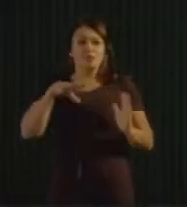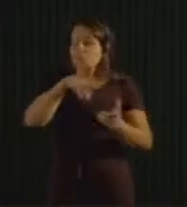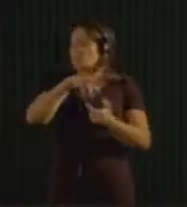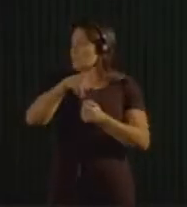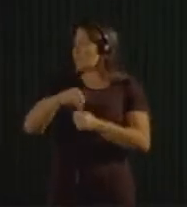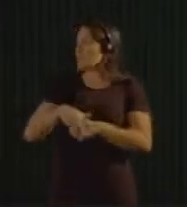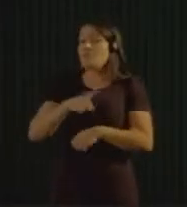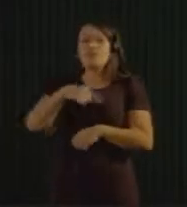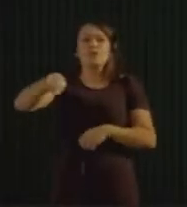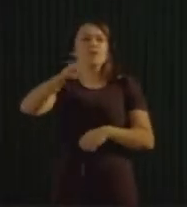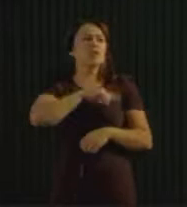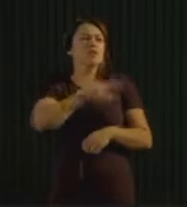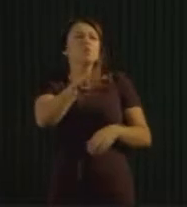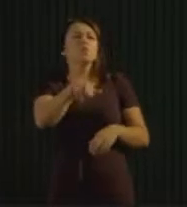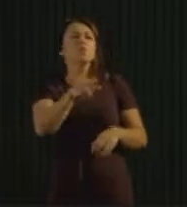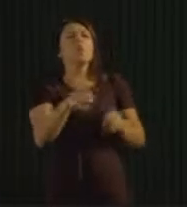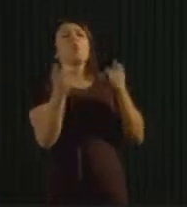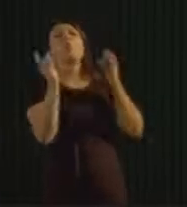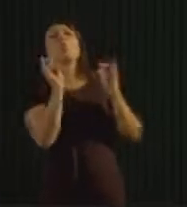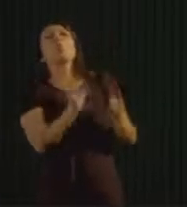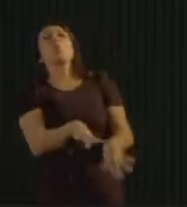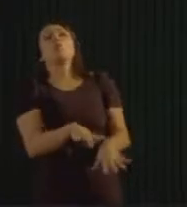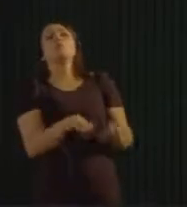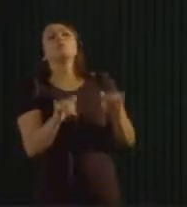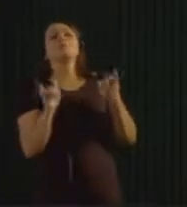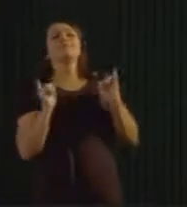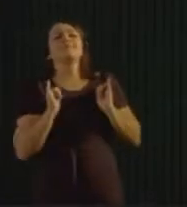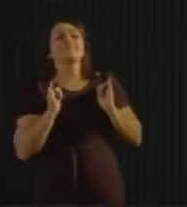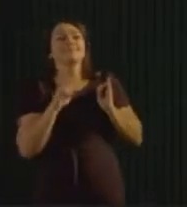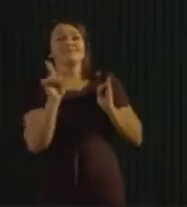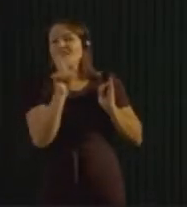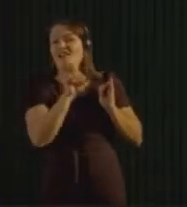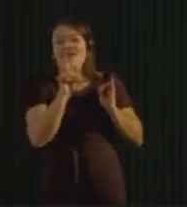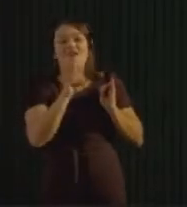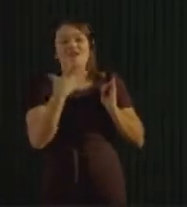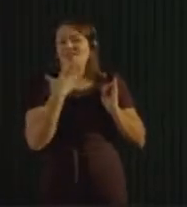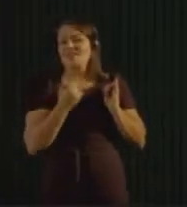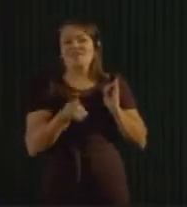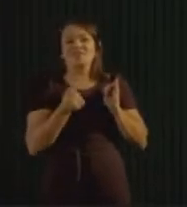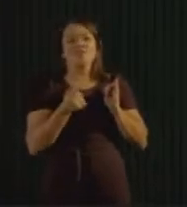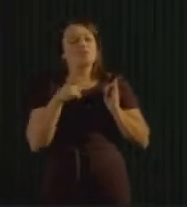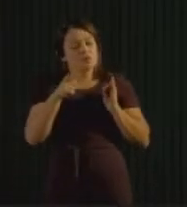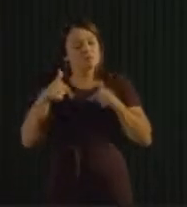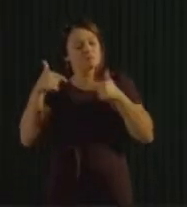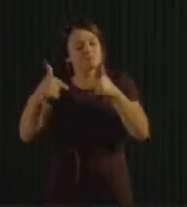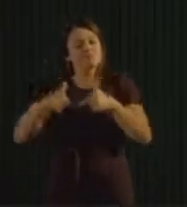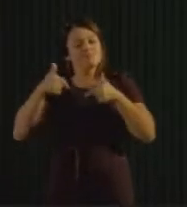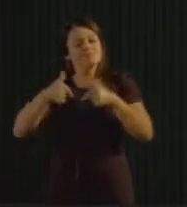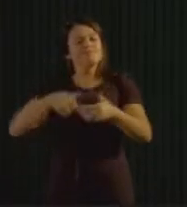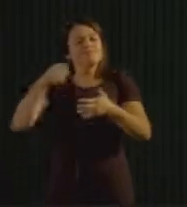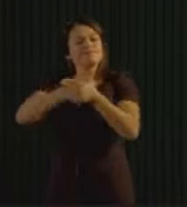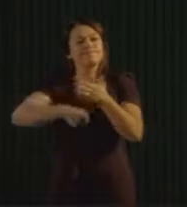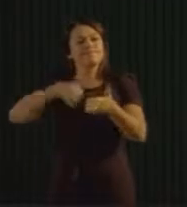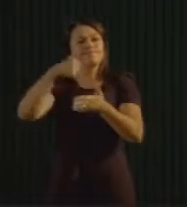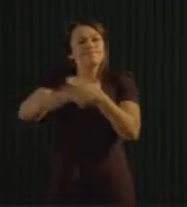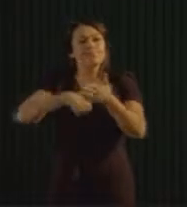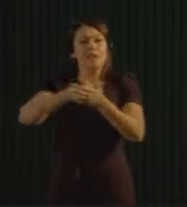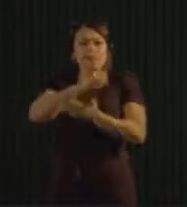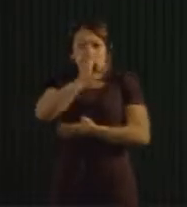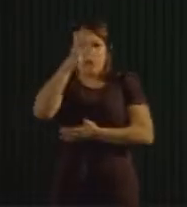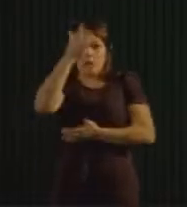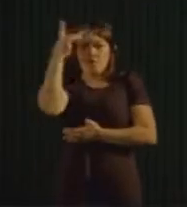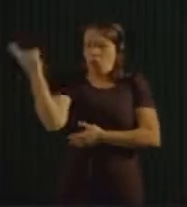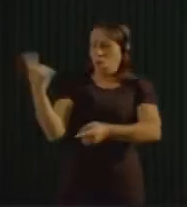never give up because there is always an option. Don't take a no. Go on and do what you are thinking for because if